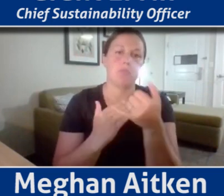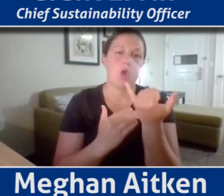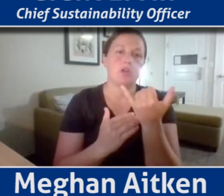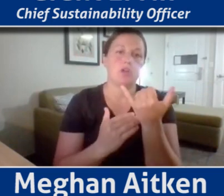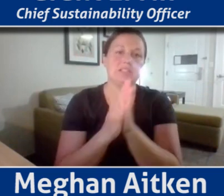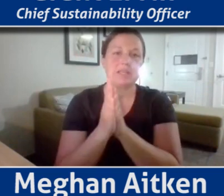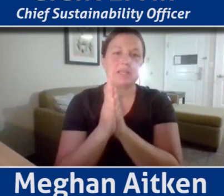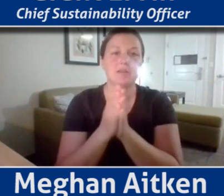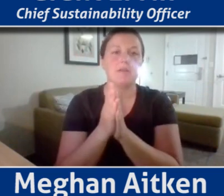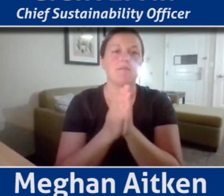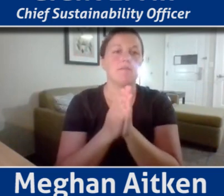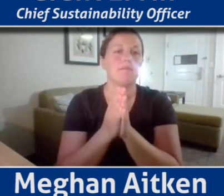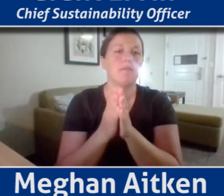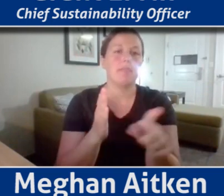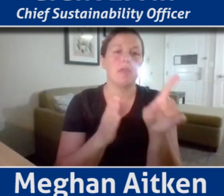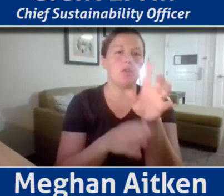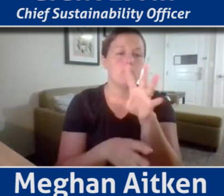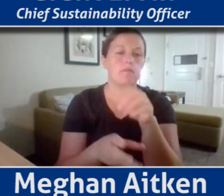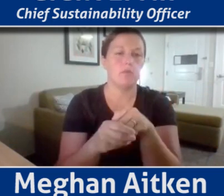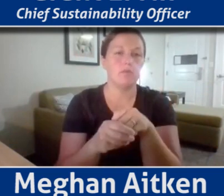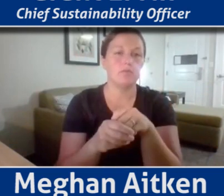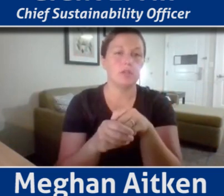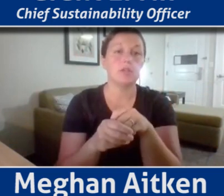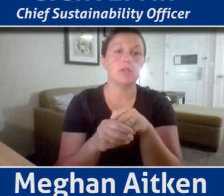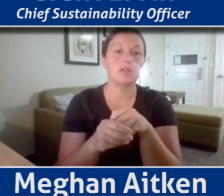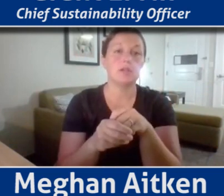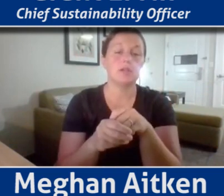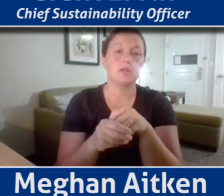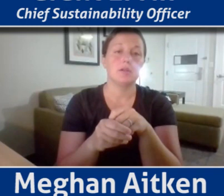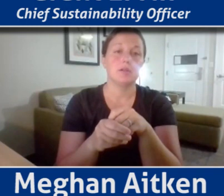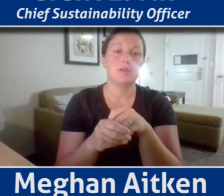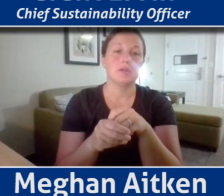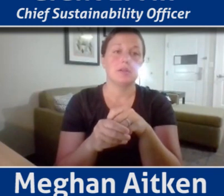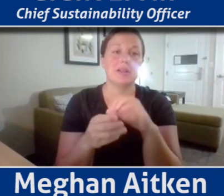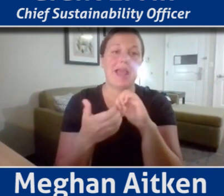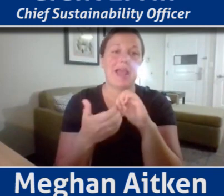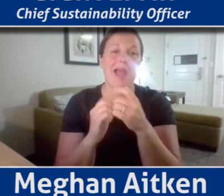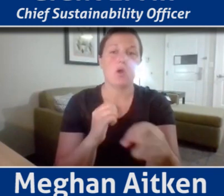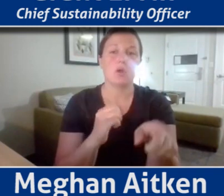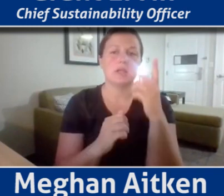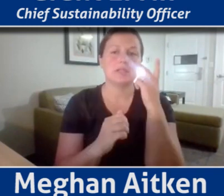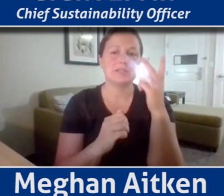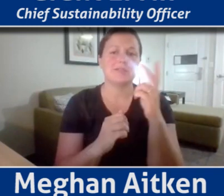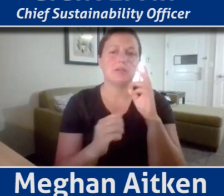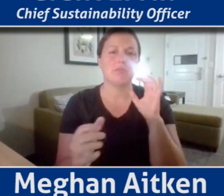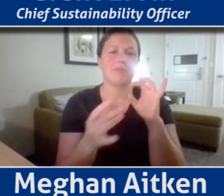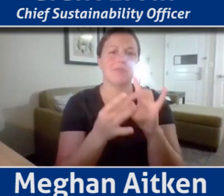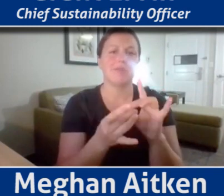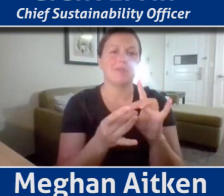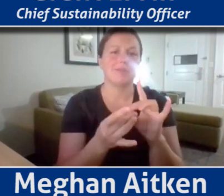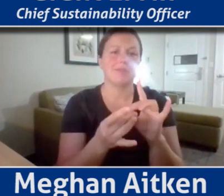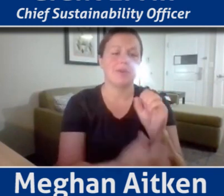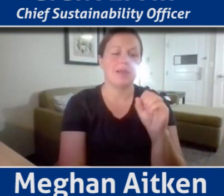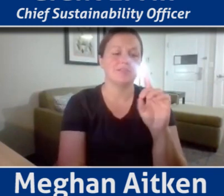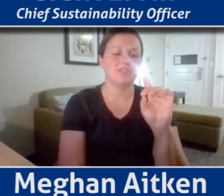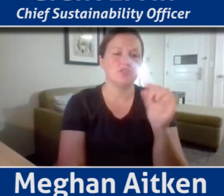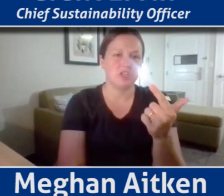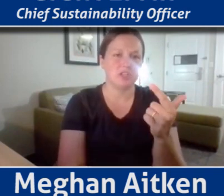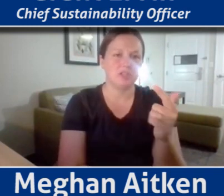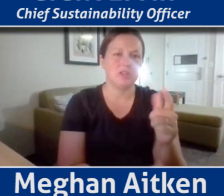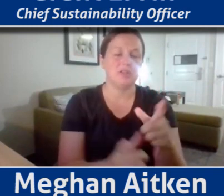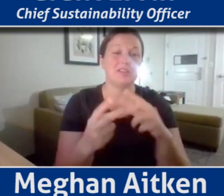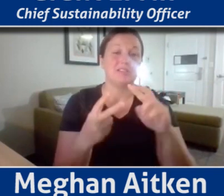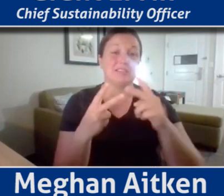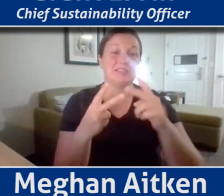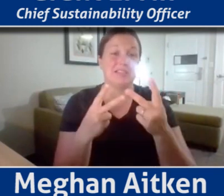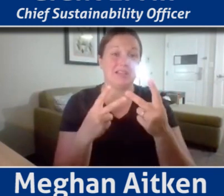they are doing as they see them tying into the SDGs. And then our second exercise was a series of